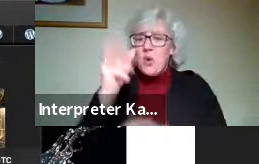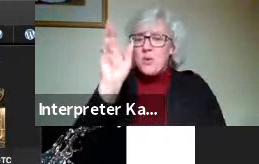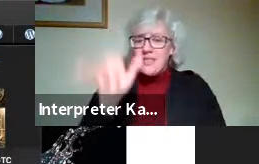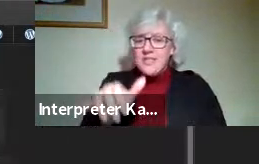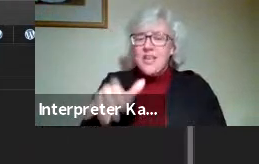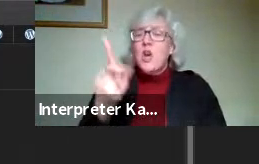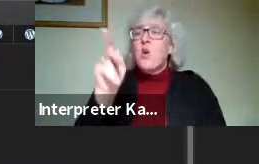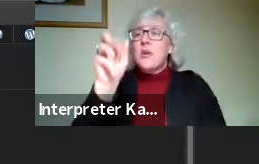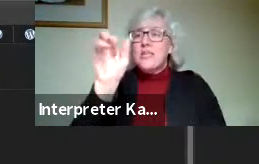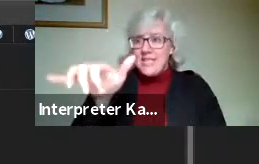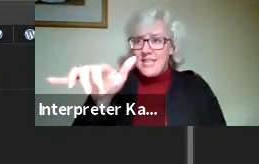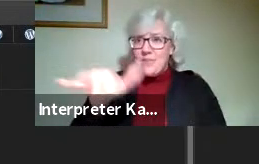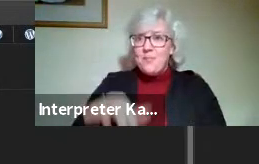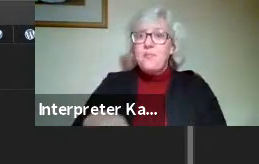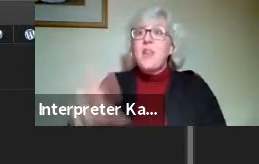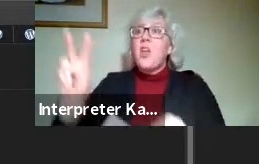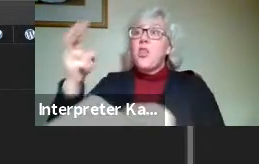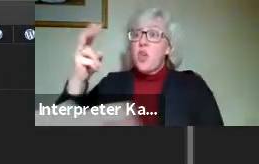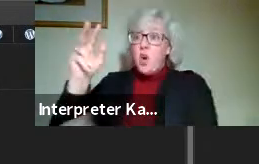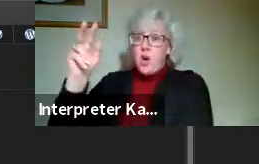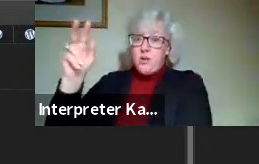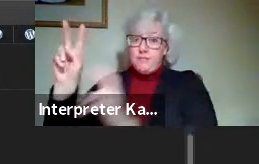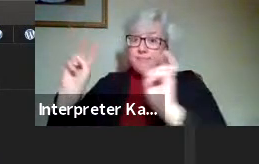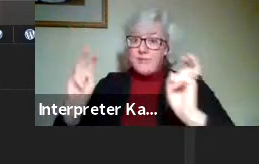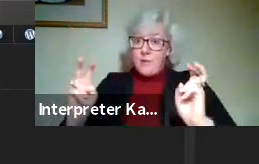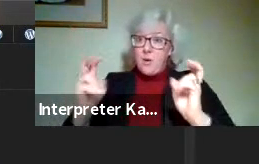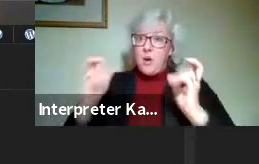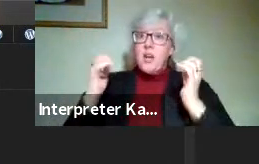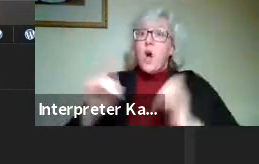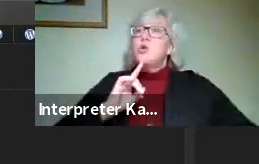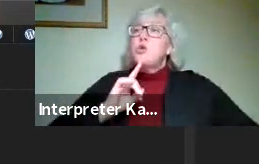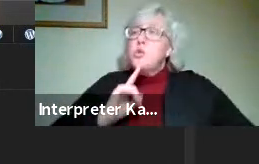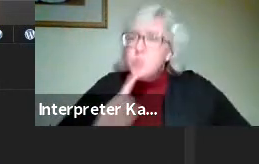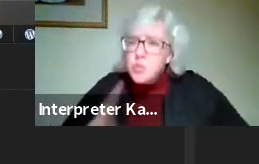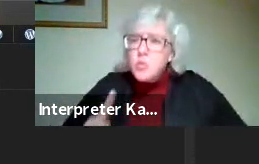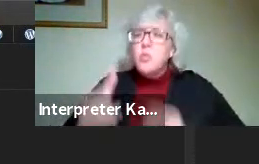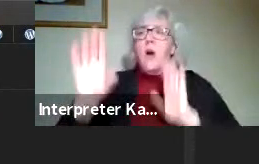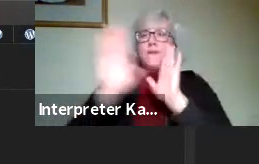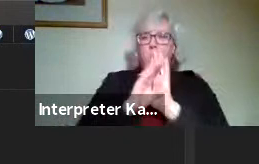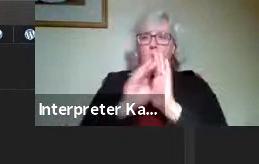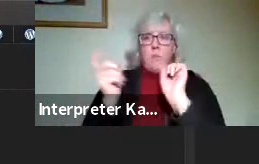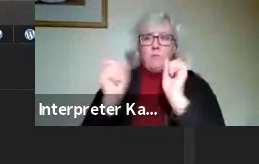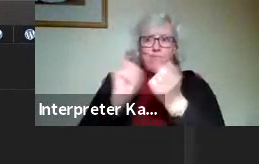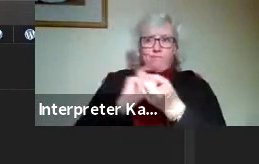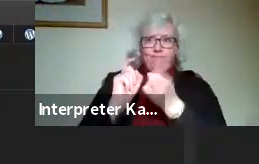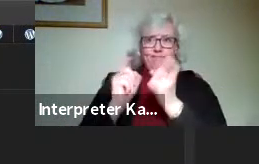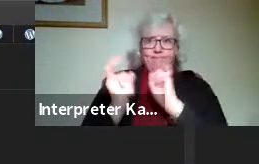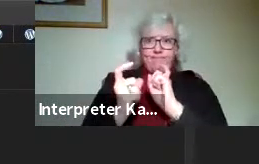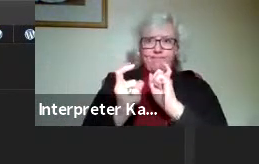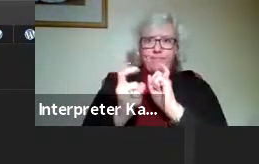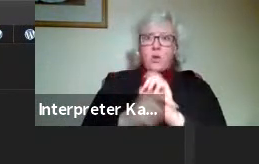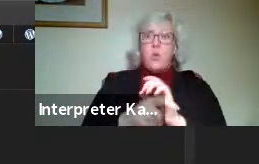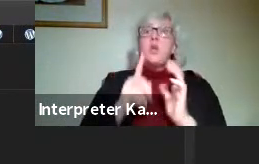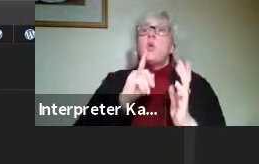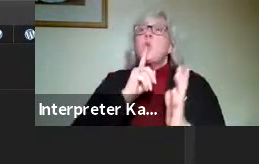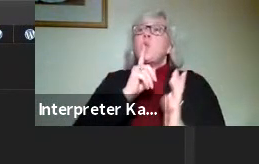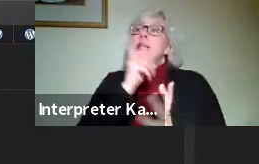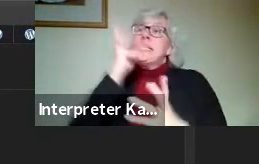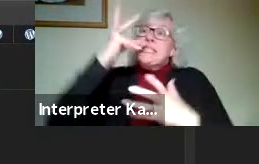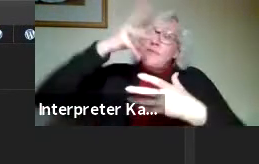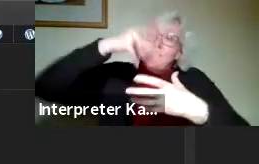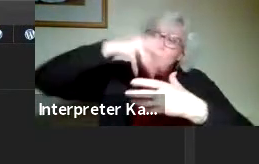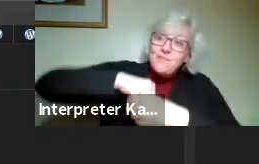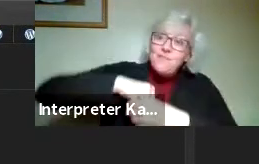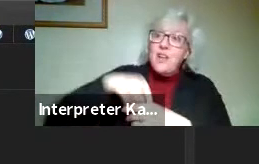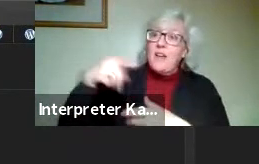Our third subcategory in photography is true photo manipulation. And this is where you're engaging with Photoshop